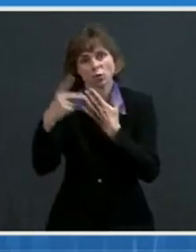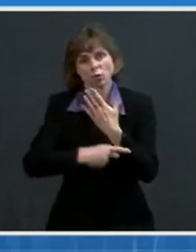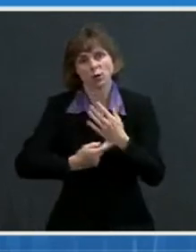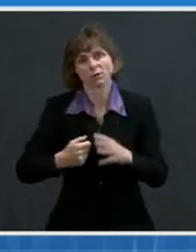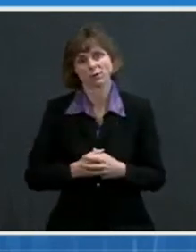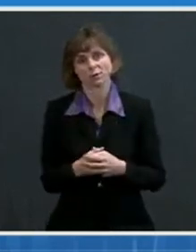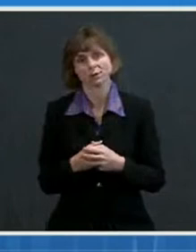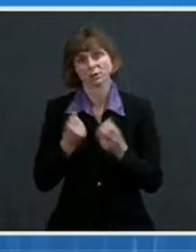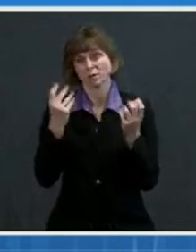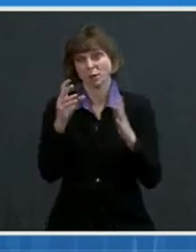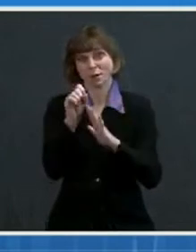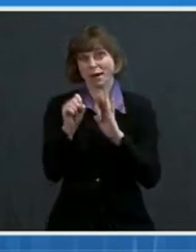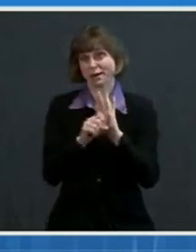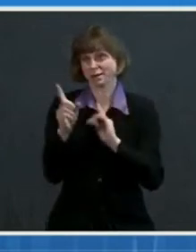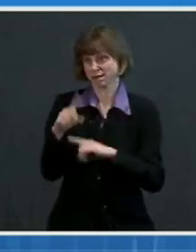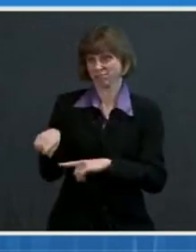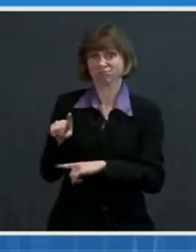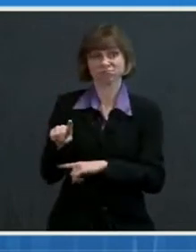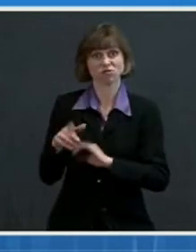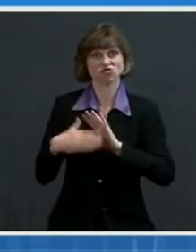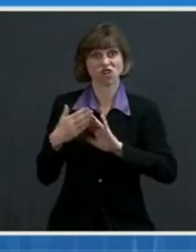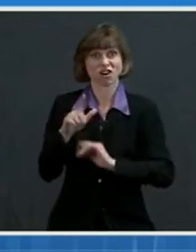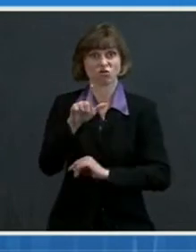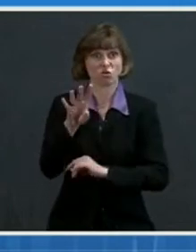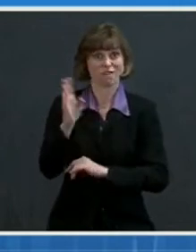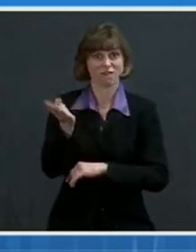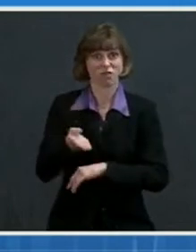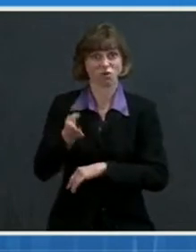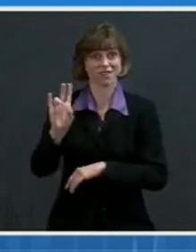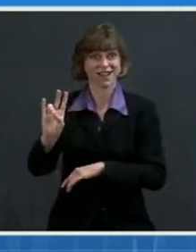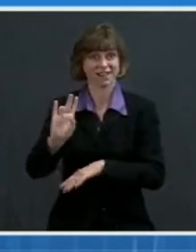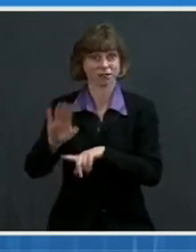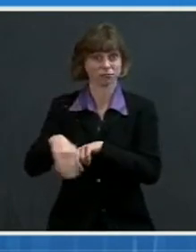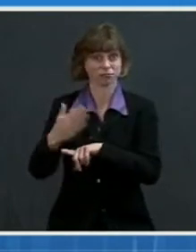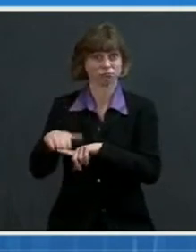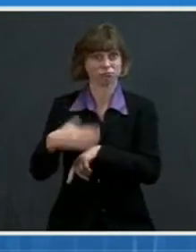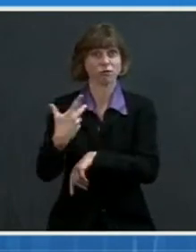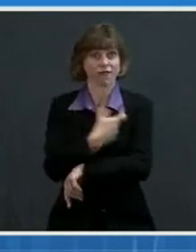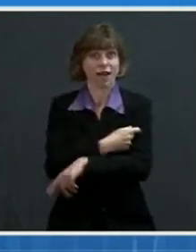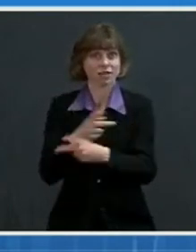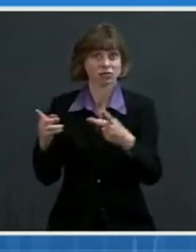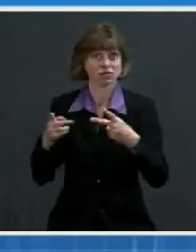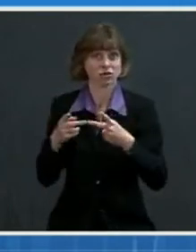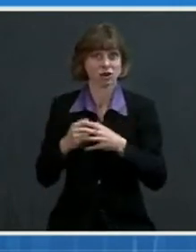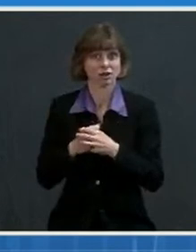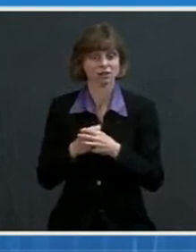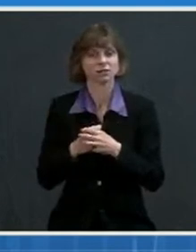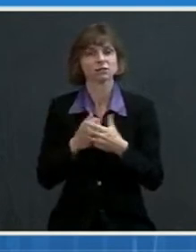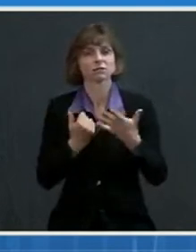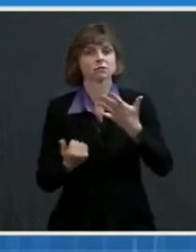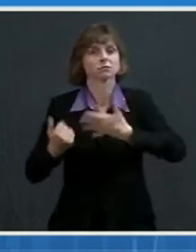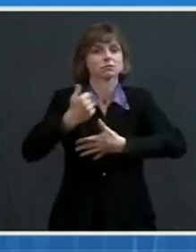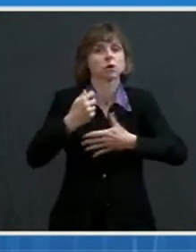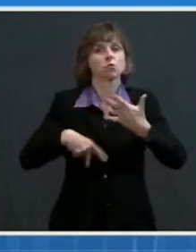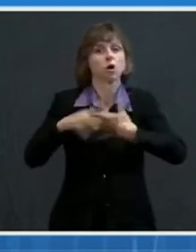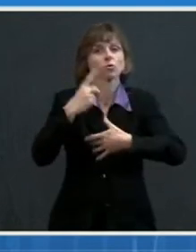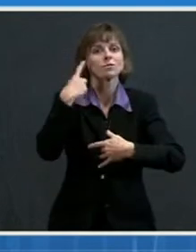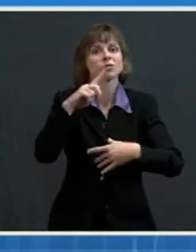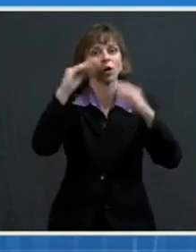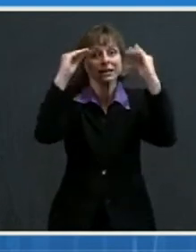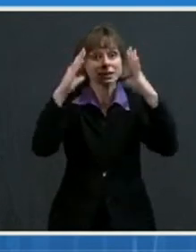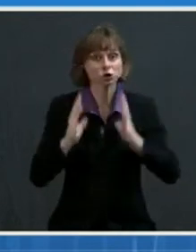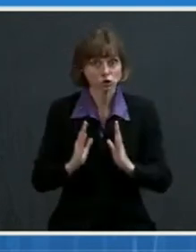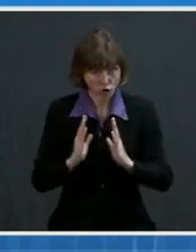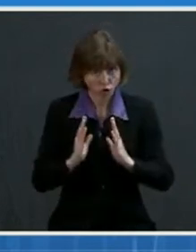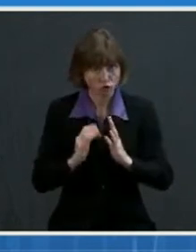vaccination sites 24 by 7. Slots are being reserved for teachers and people in hard heads up codes, and we're getting more vaccinators